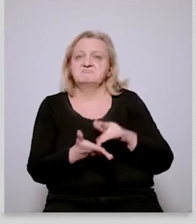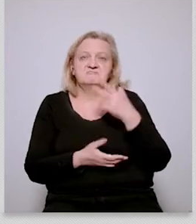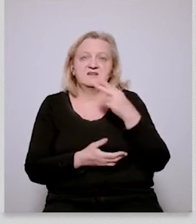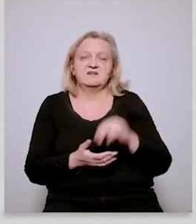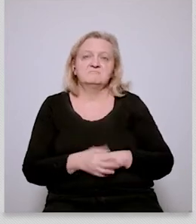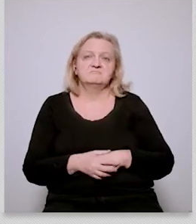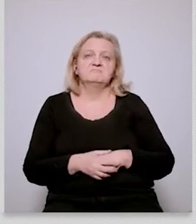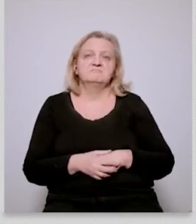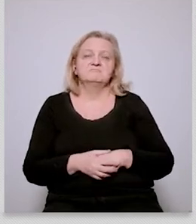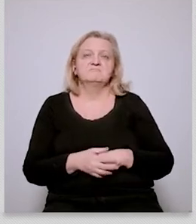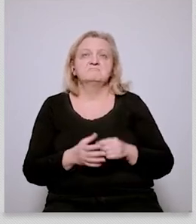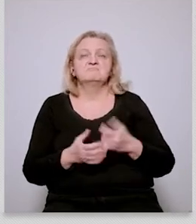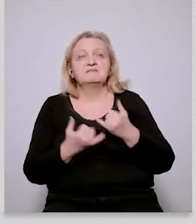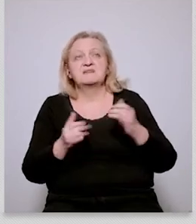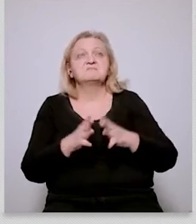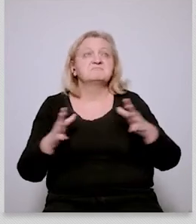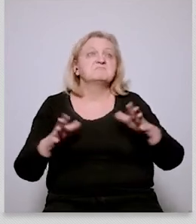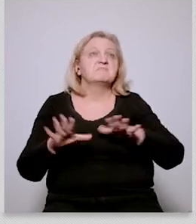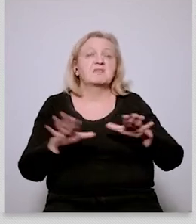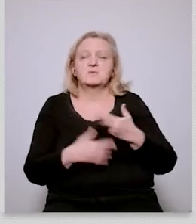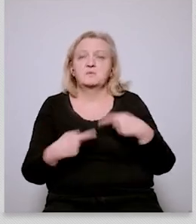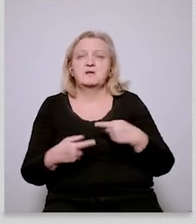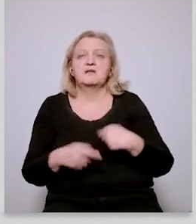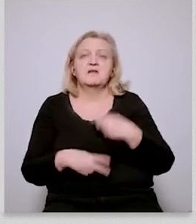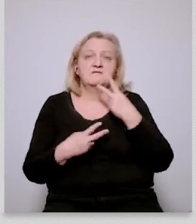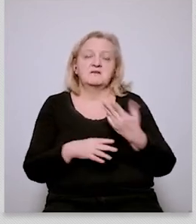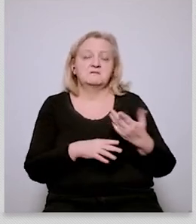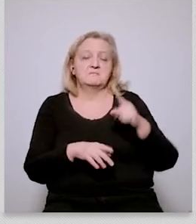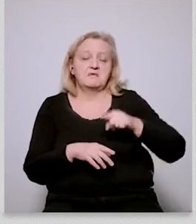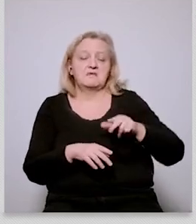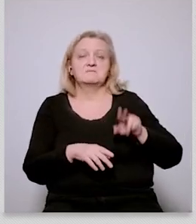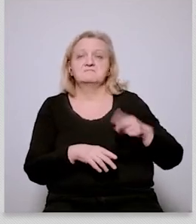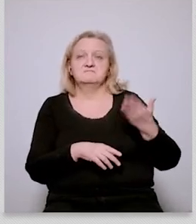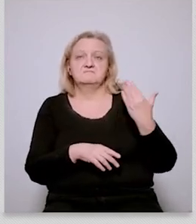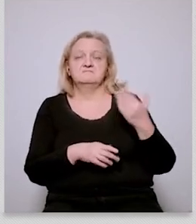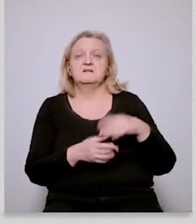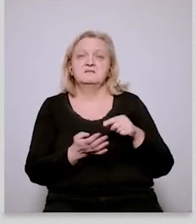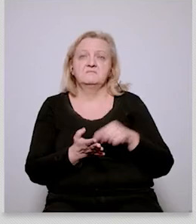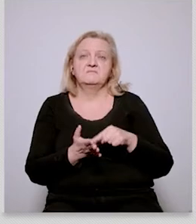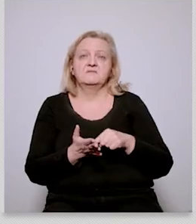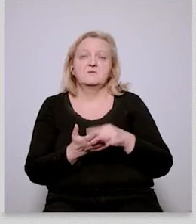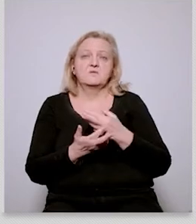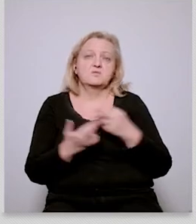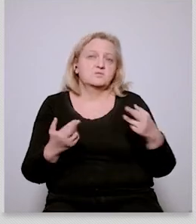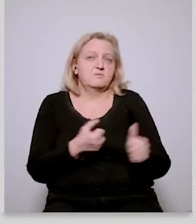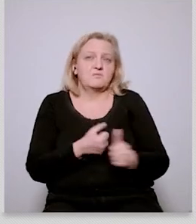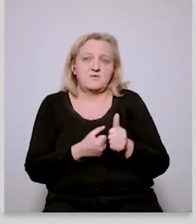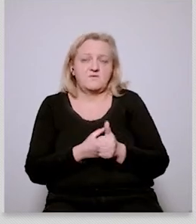we can see that in the past months for a conflux of reasons i think we could see really